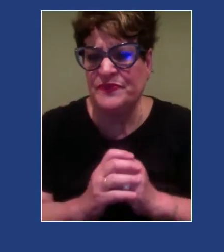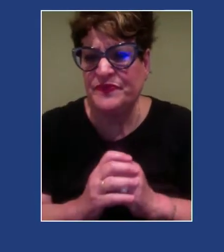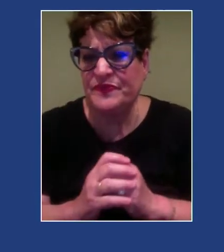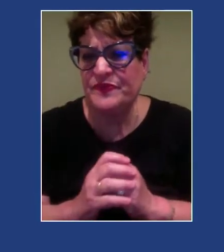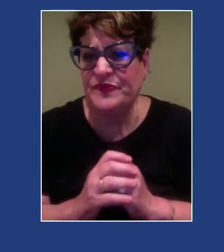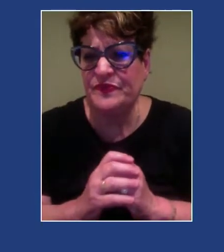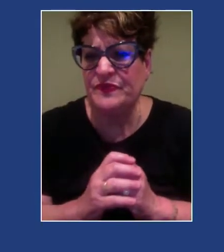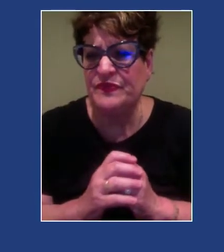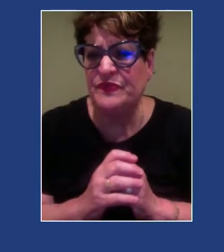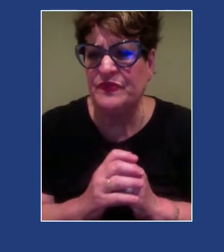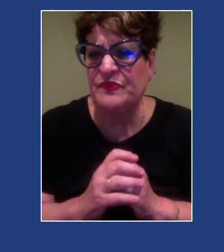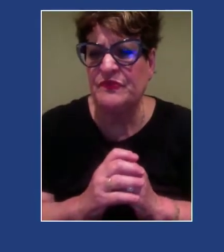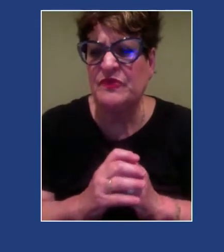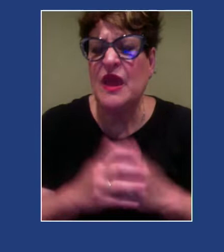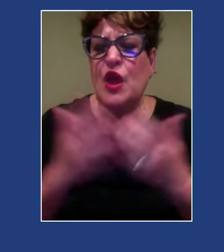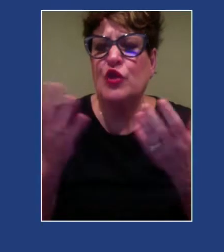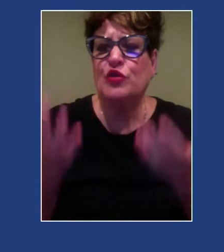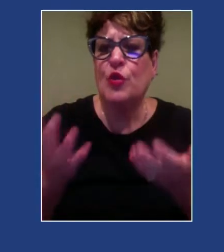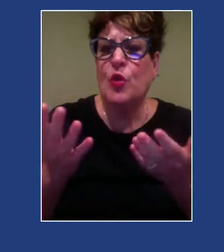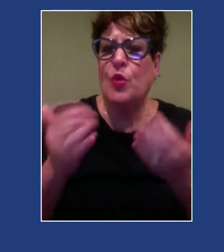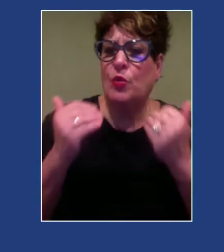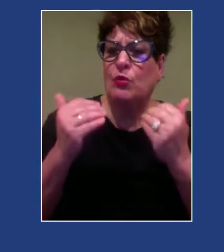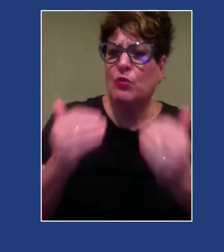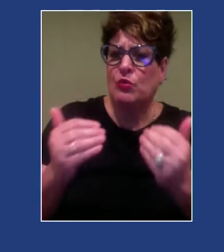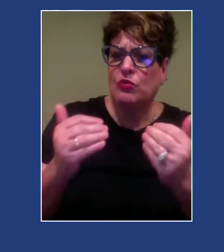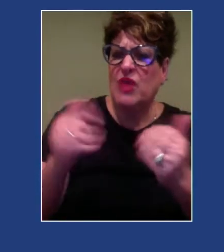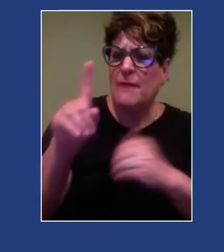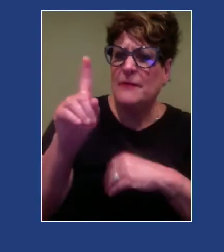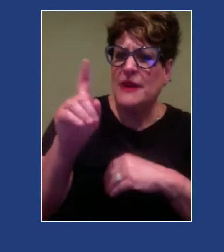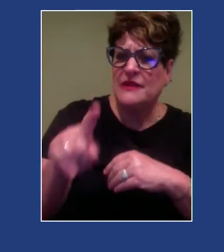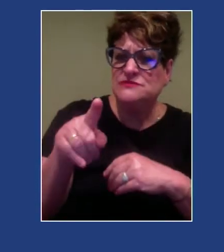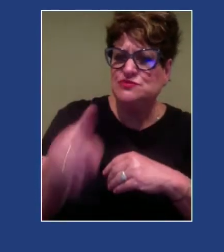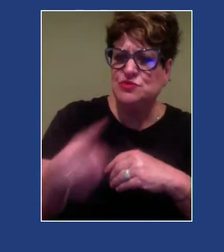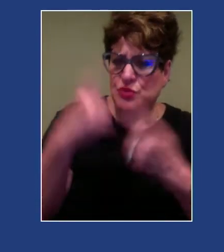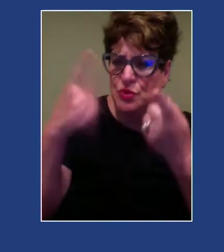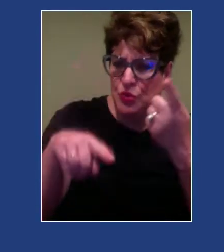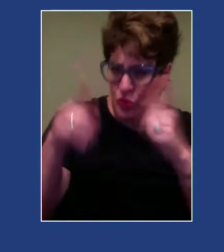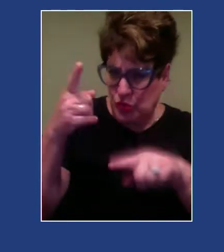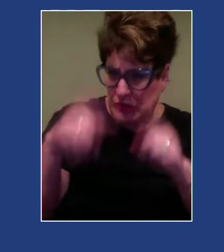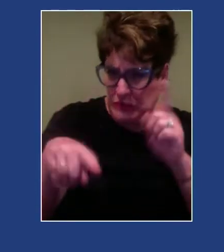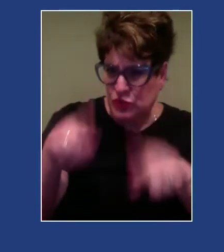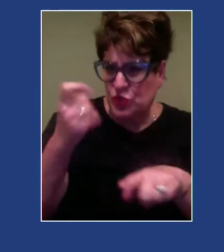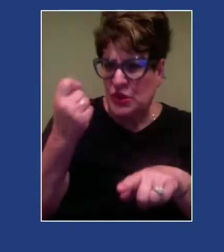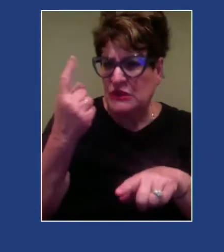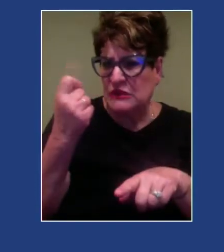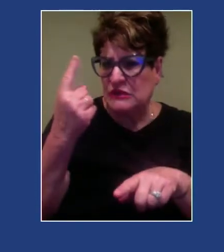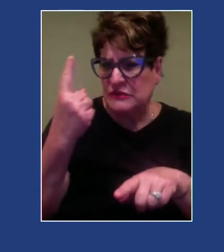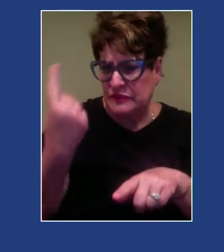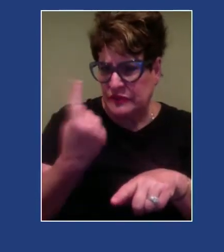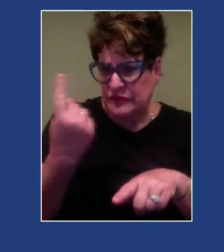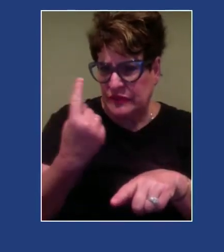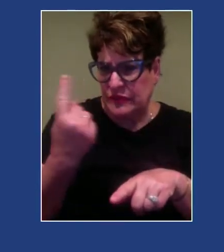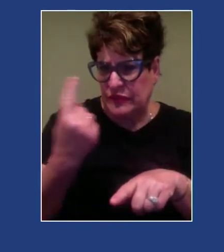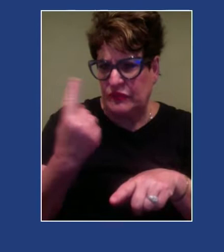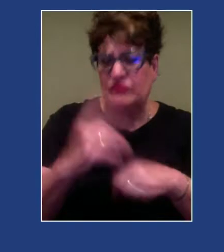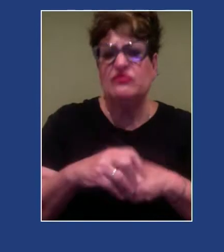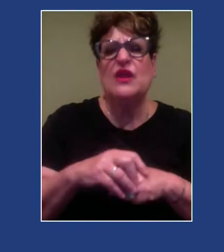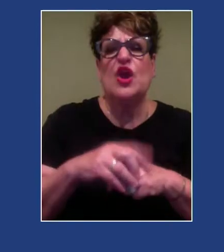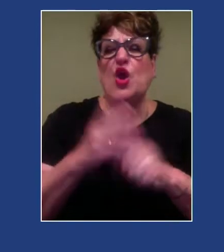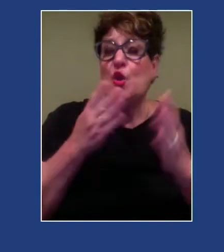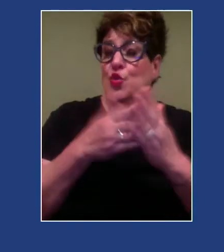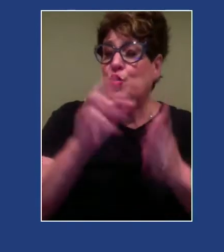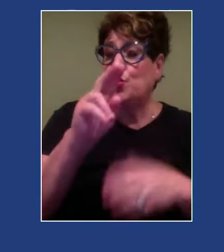All right. So as we move forward, I'm asking you to agree to a few understandings. One is that race is a social construct